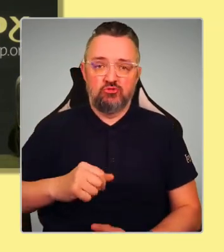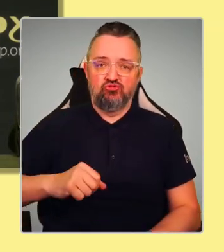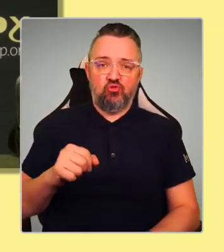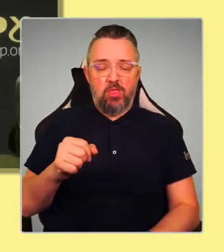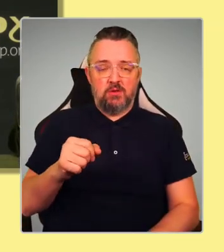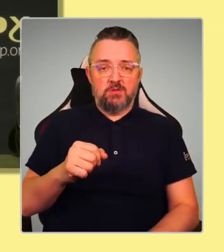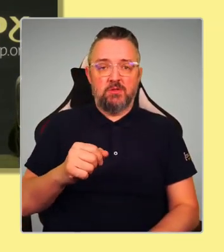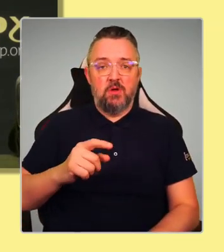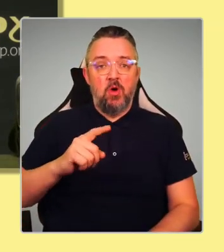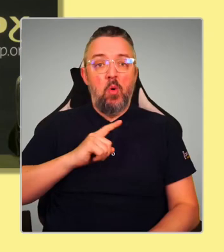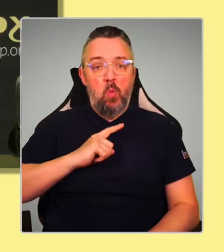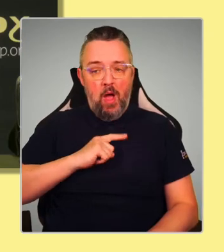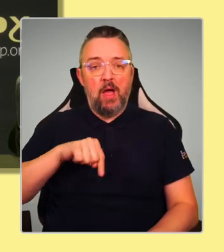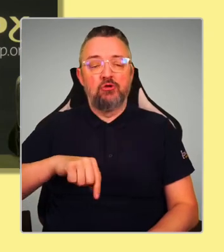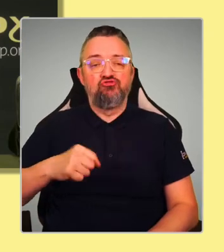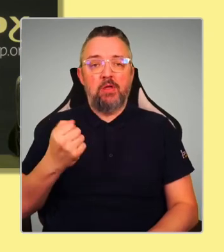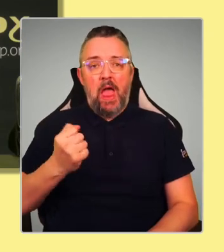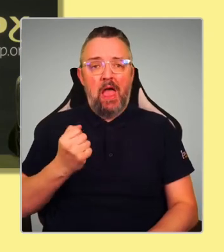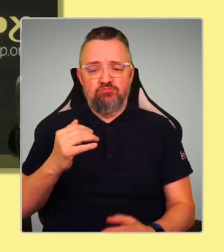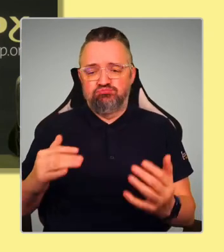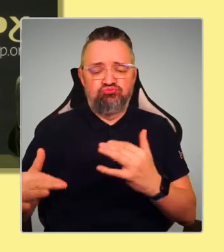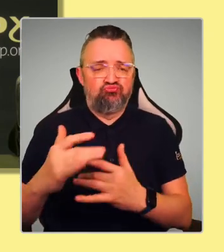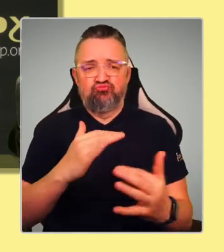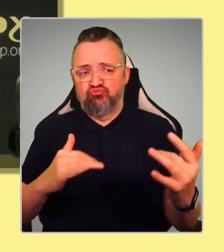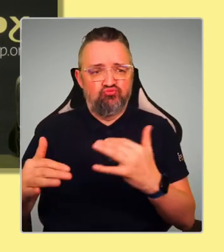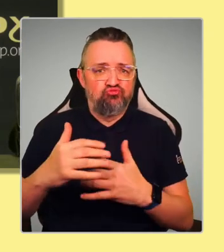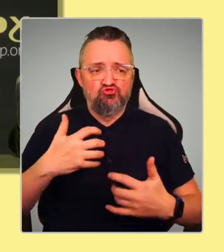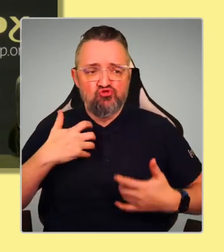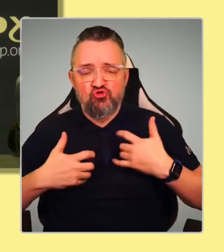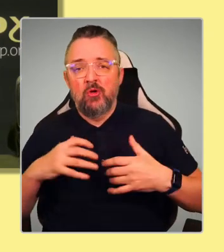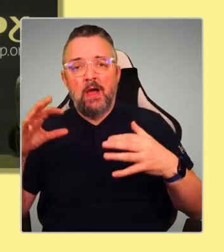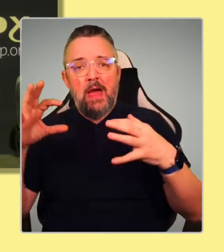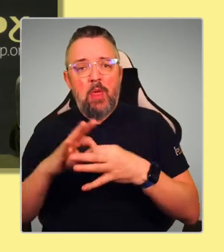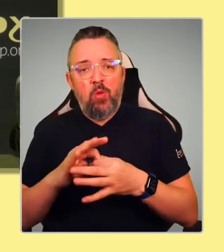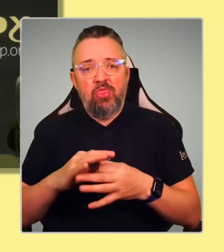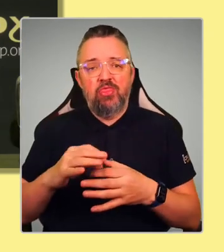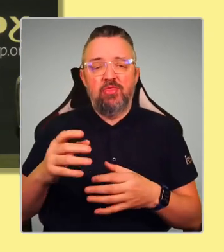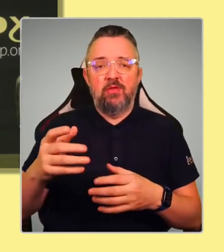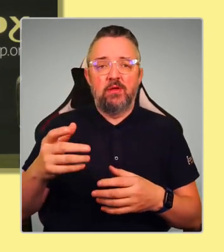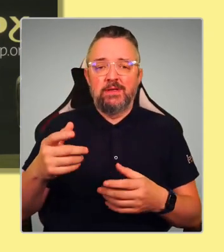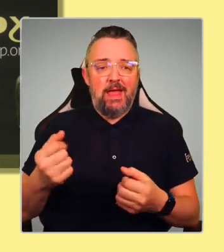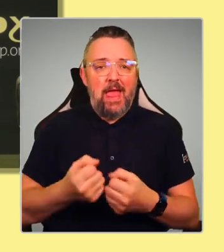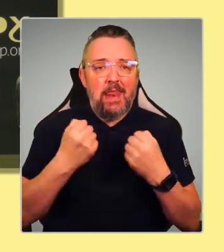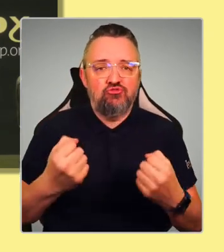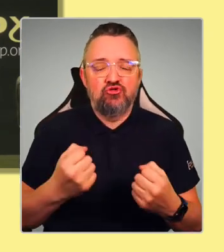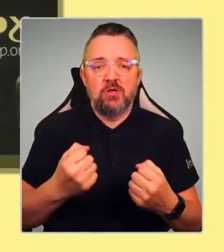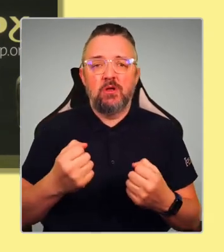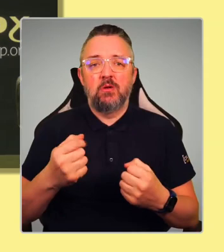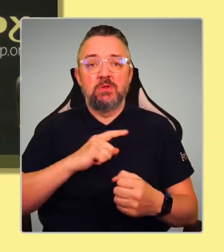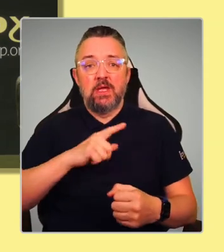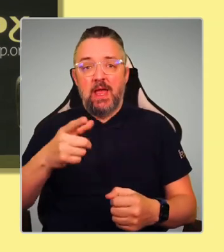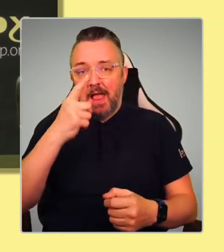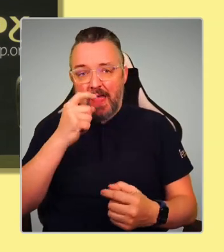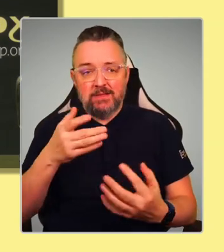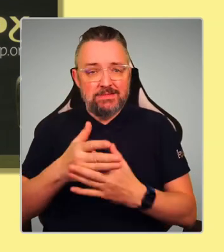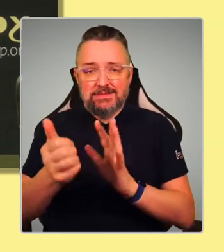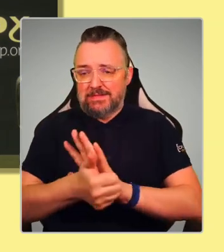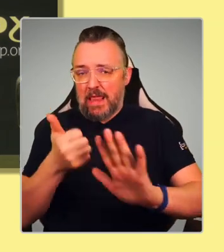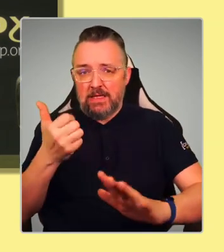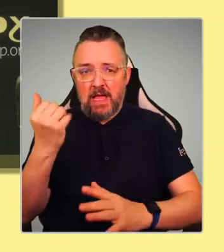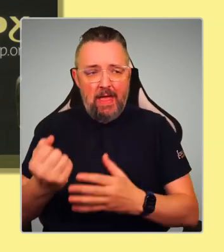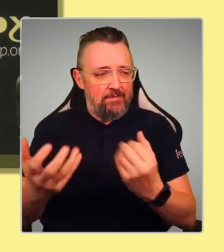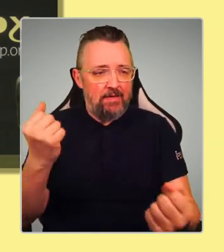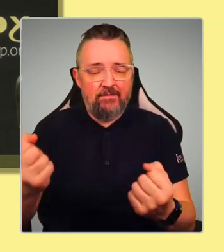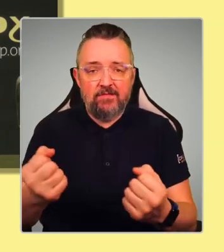in terms of our renewables industry, our energy sector, because they've got access to talent, they've got access to infrastructure, they've